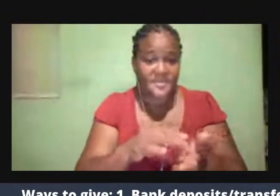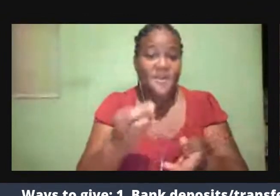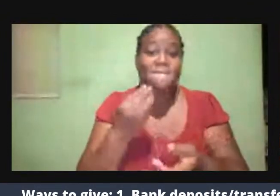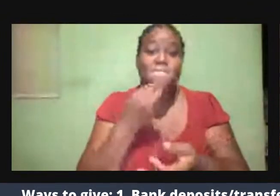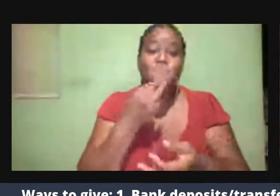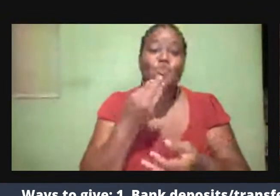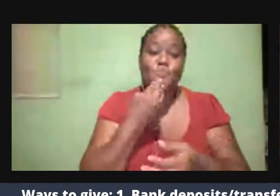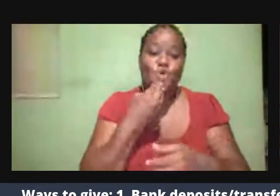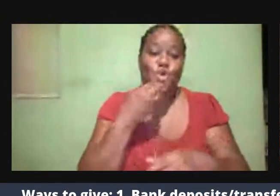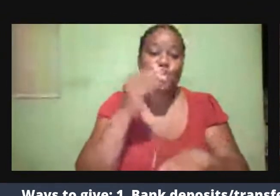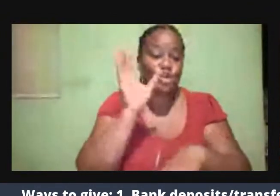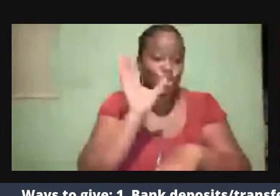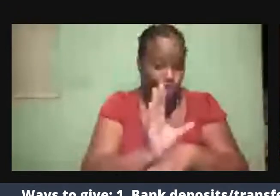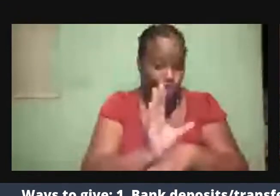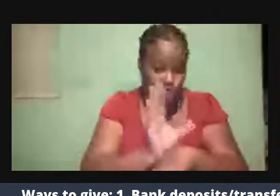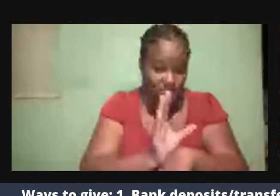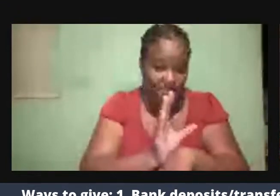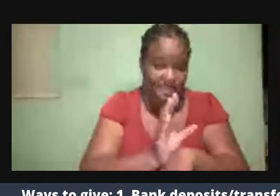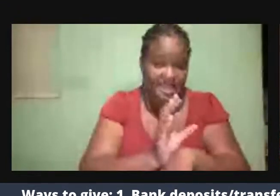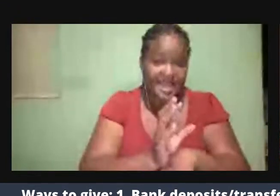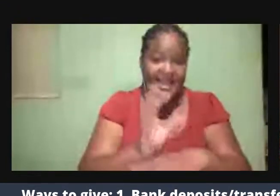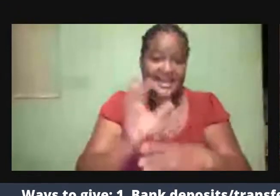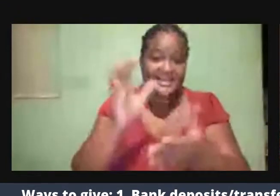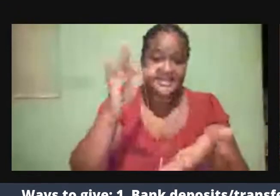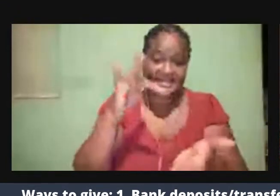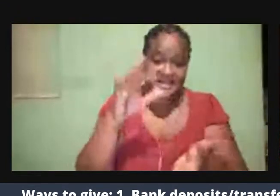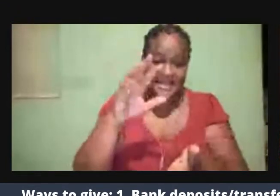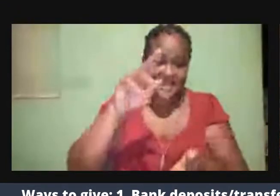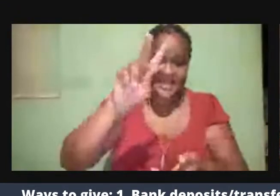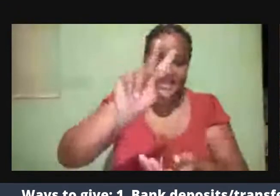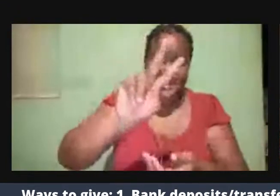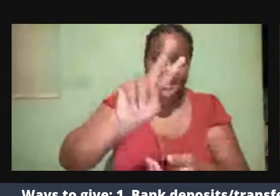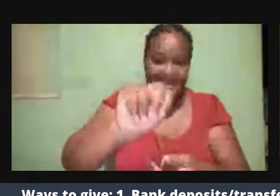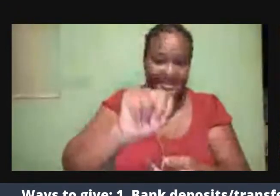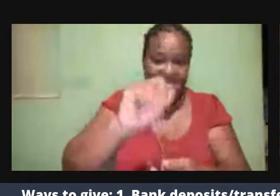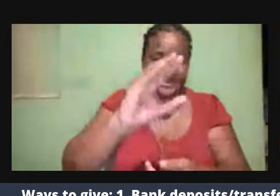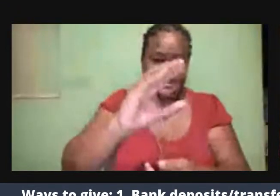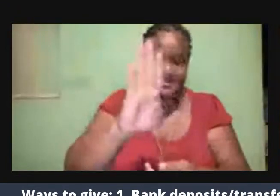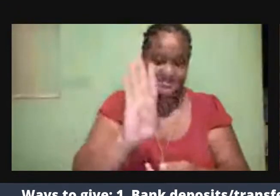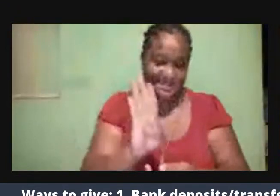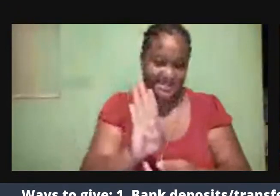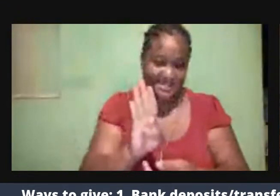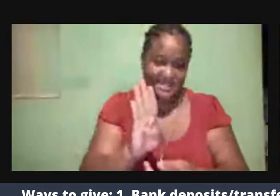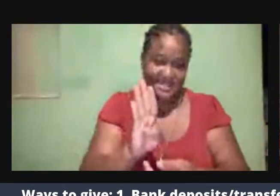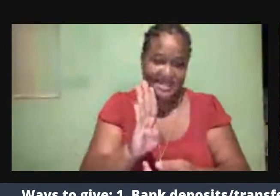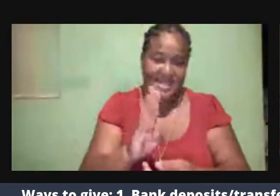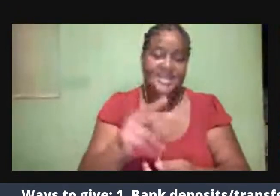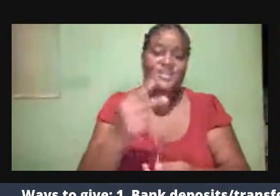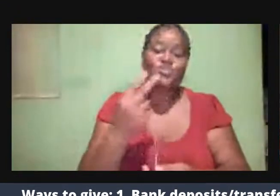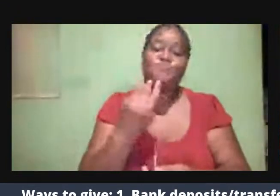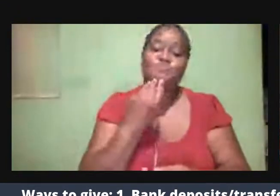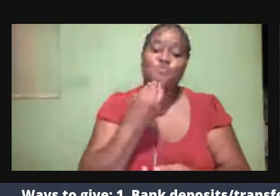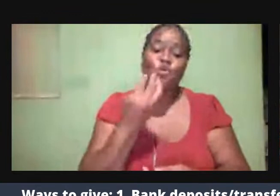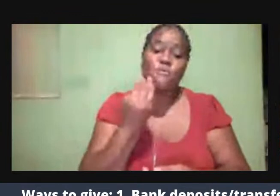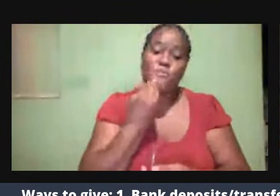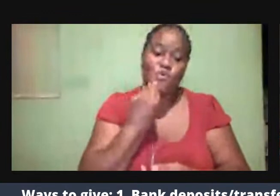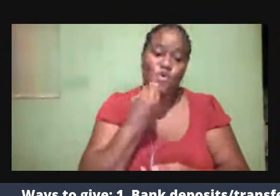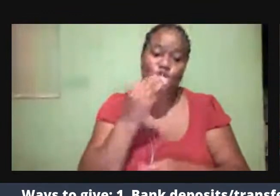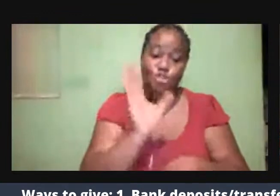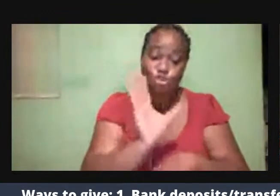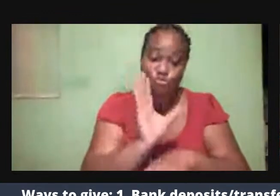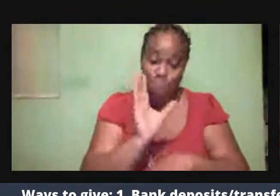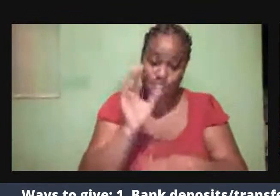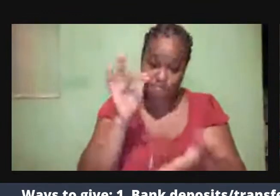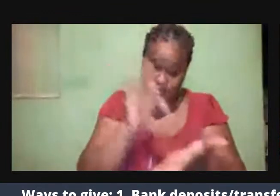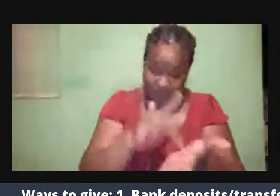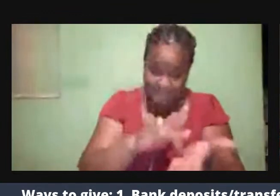account. And it's a national commercial bank account. And it's Portmore branch. And the account number is